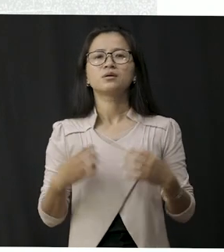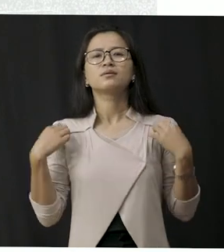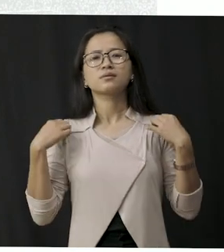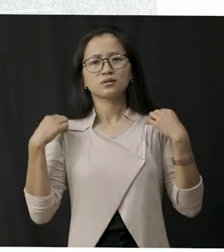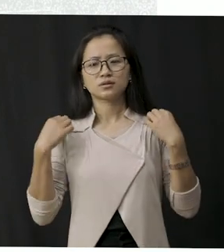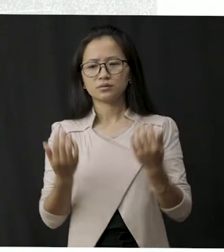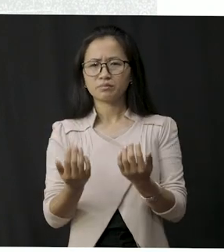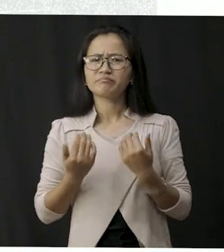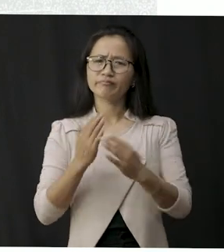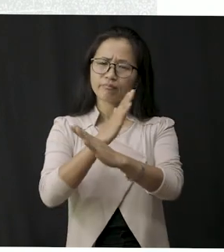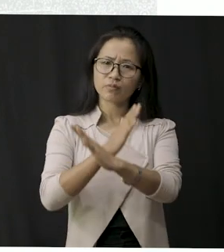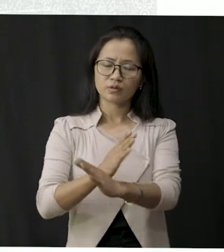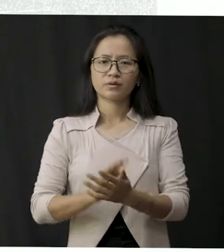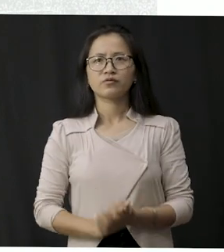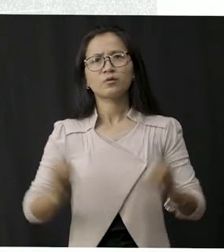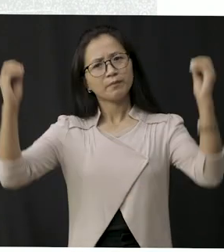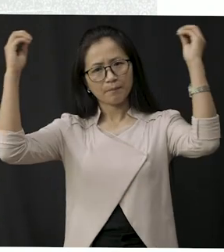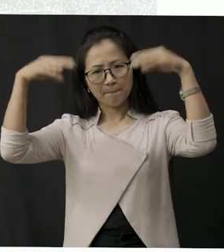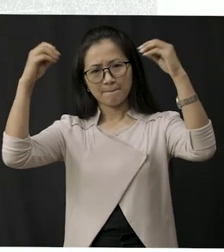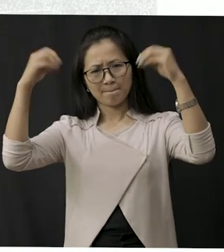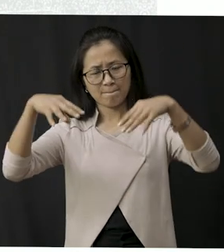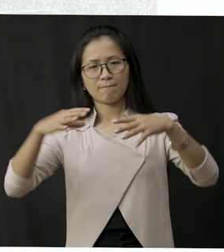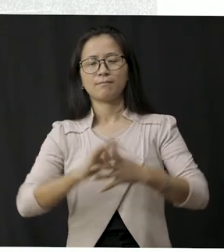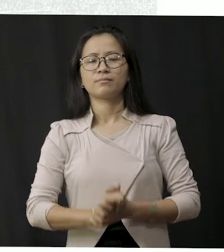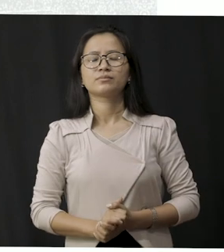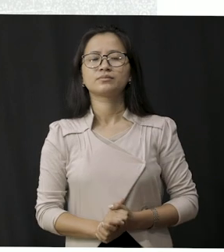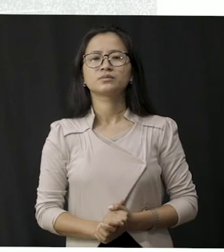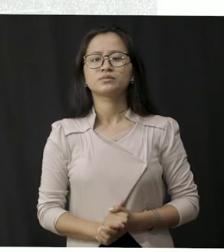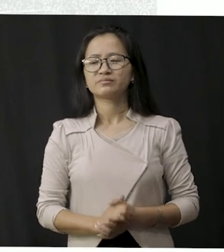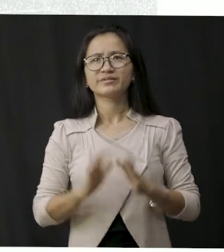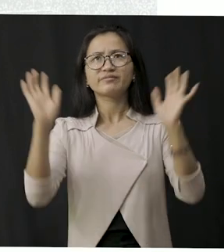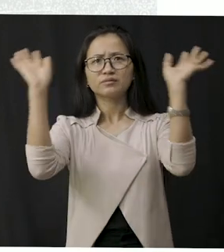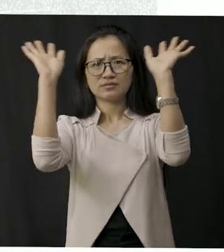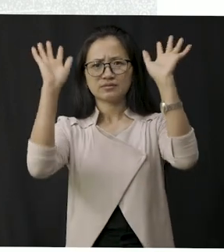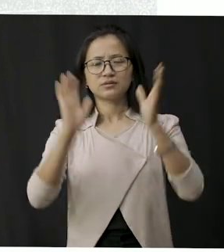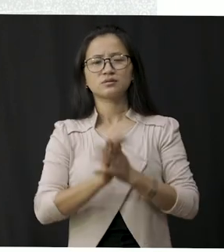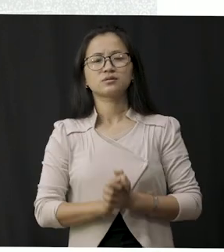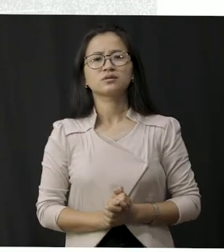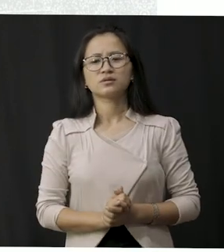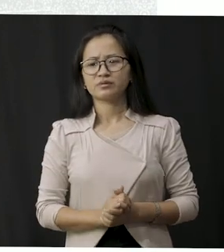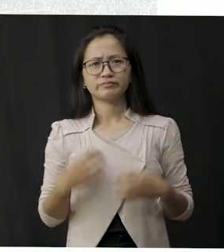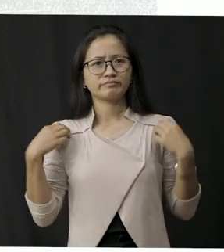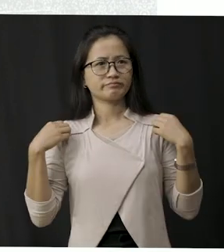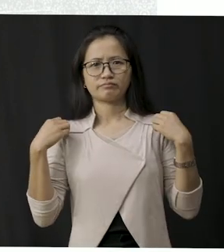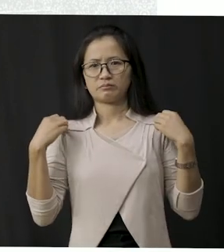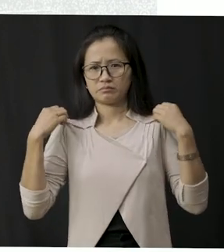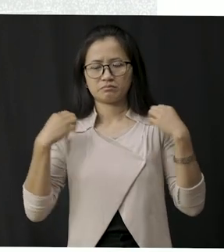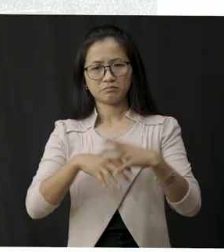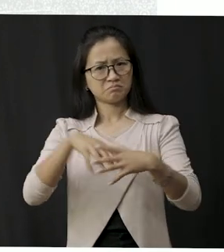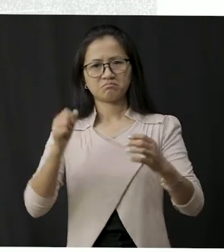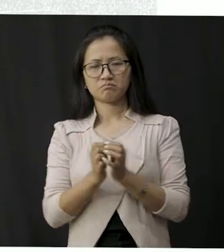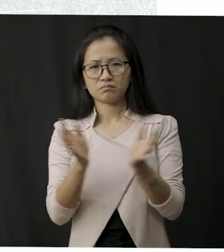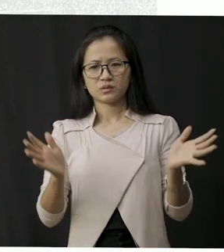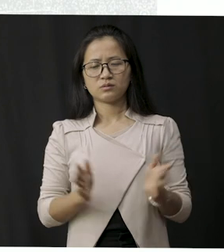it protects us from rain. In this type of weather if we are without clothes students imagine we